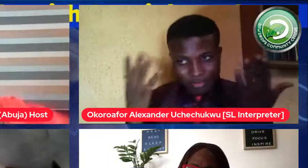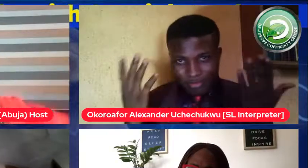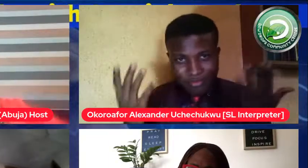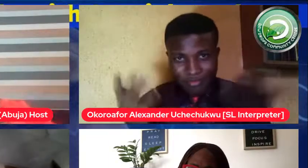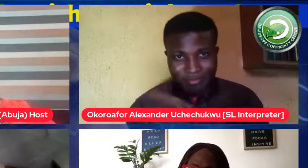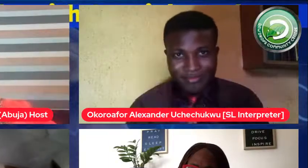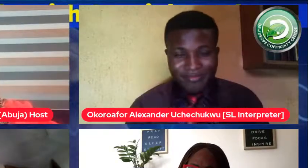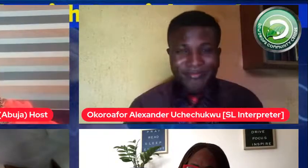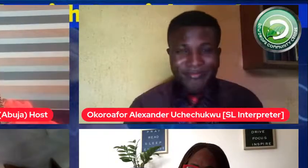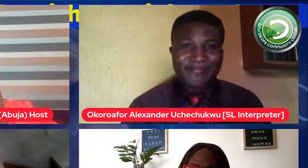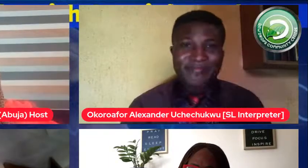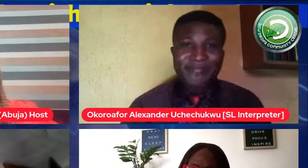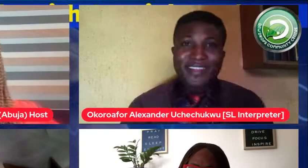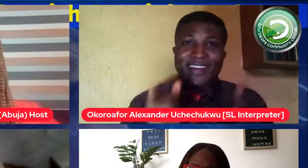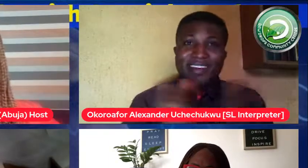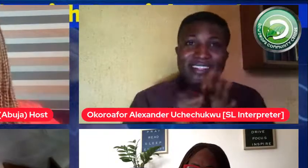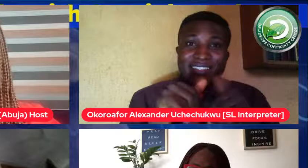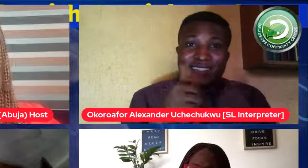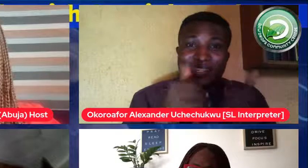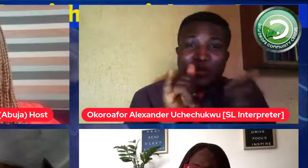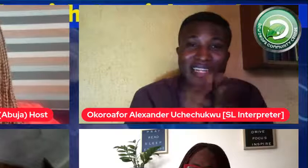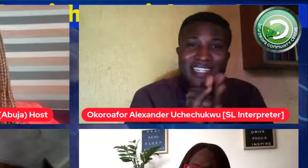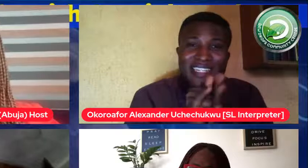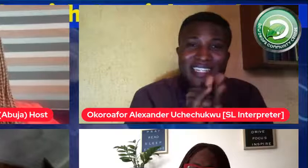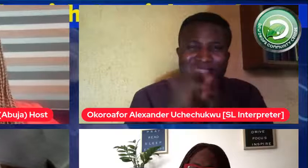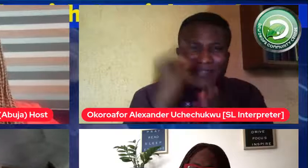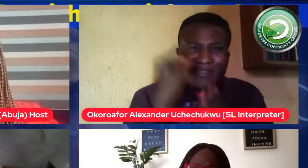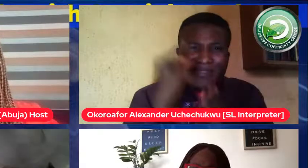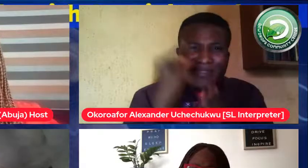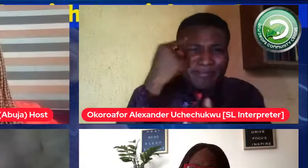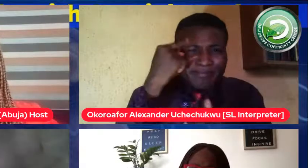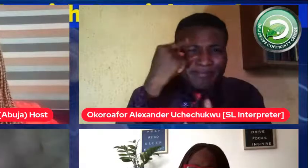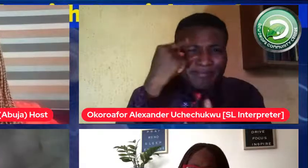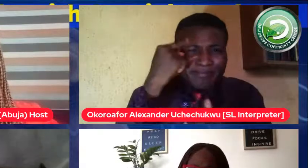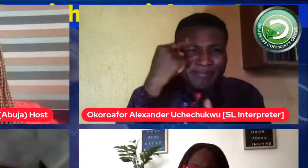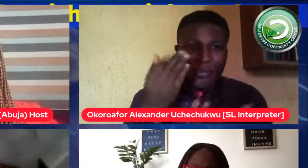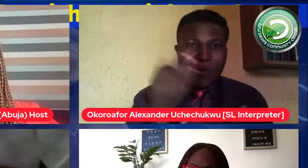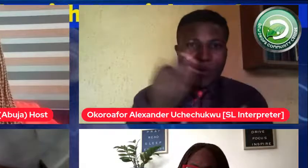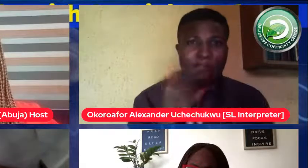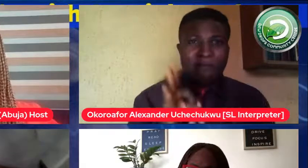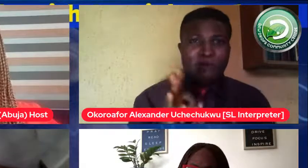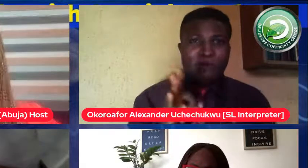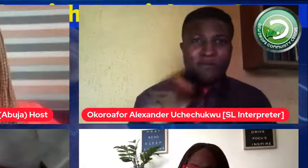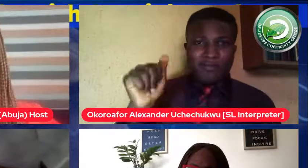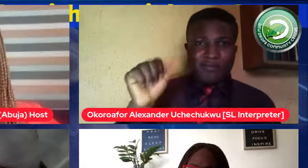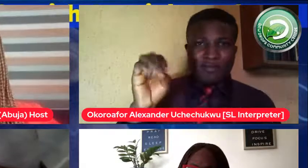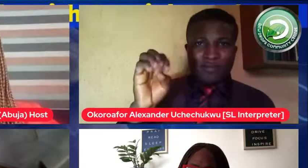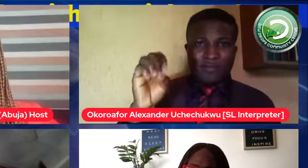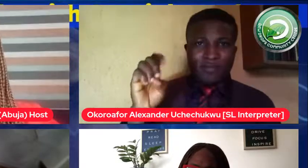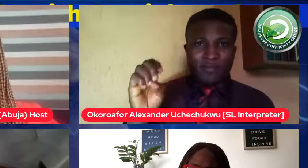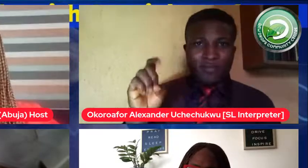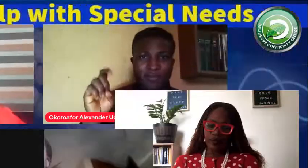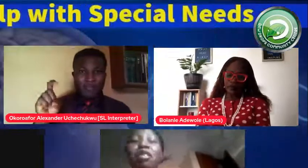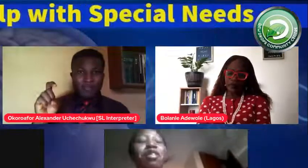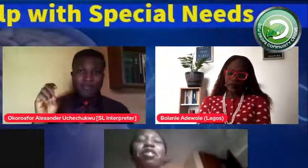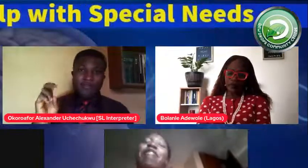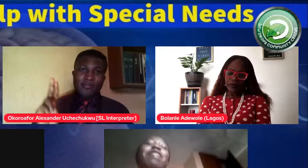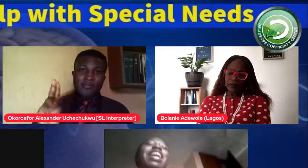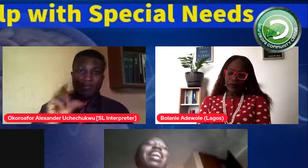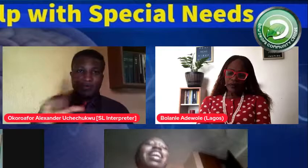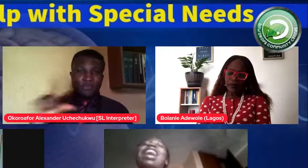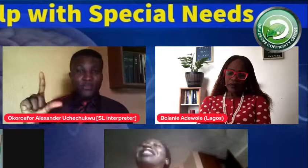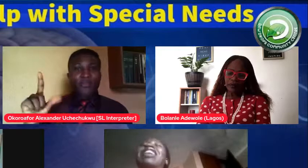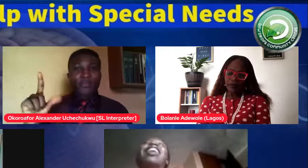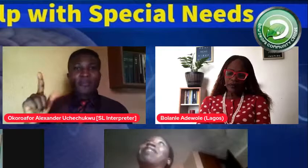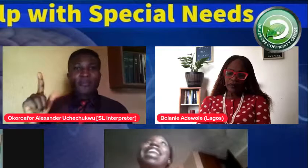that mindset of a sexual people with disabilities came so it's it's the same reason why if you want to oh